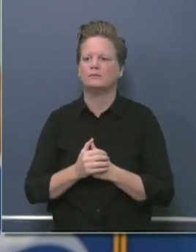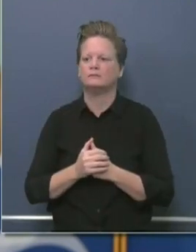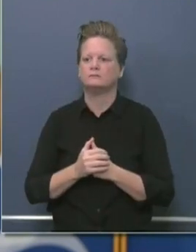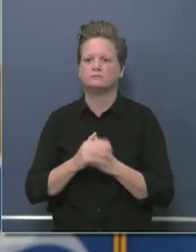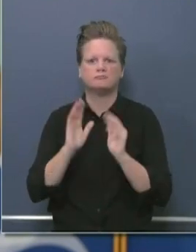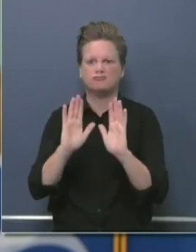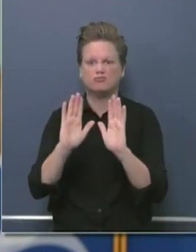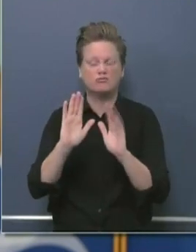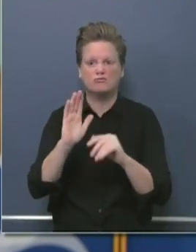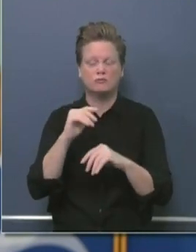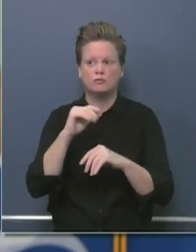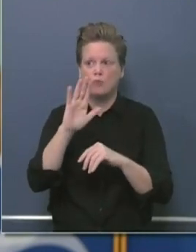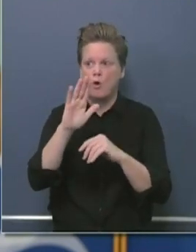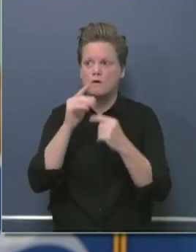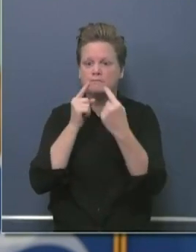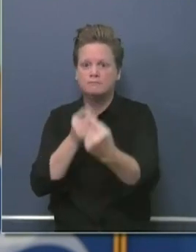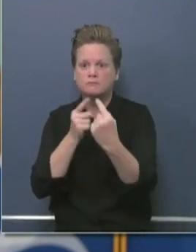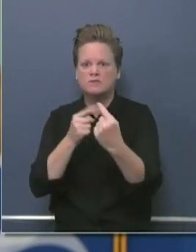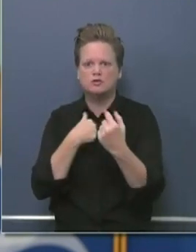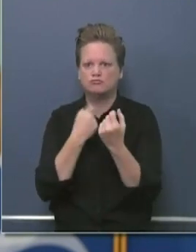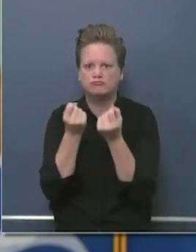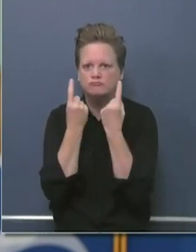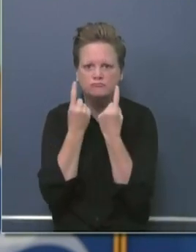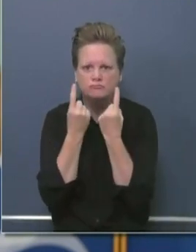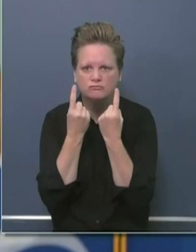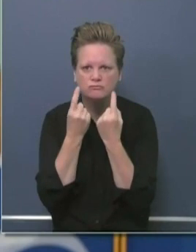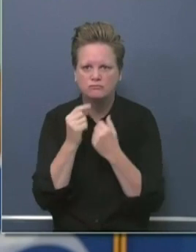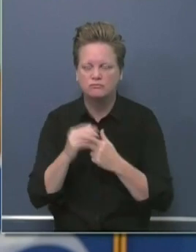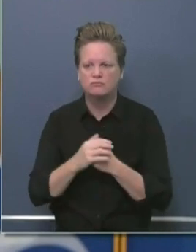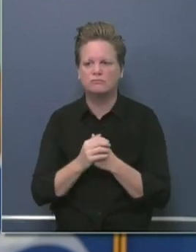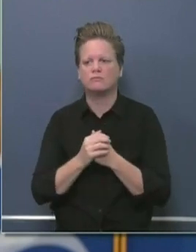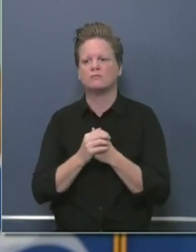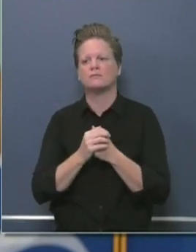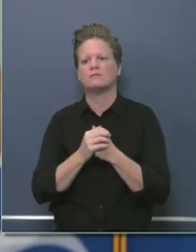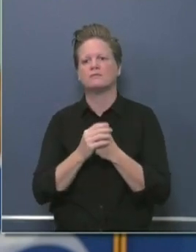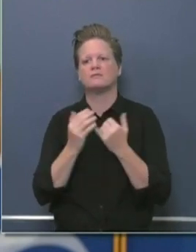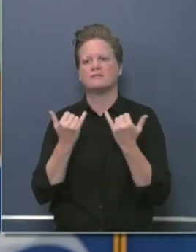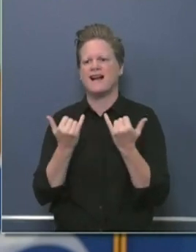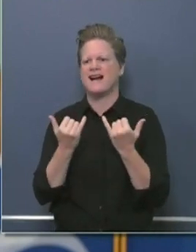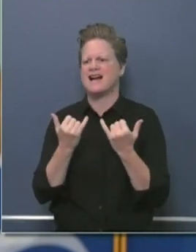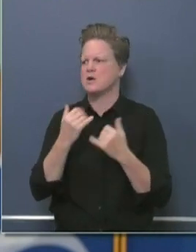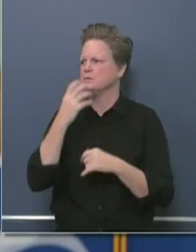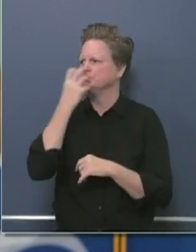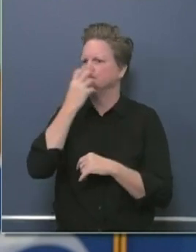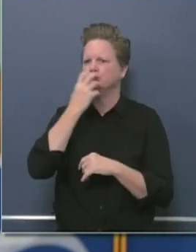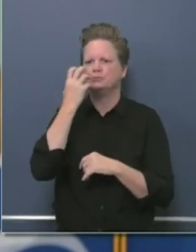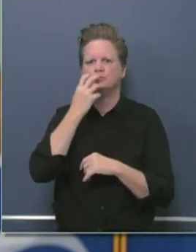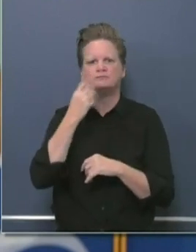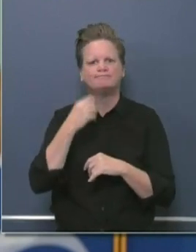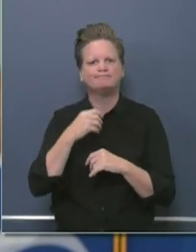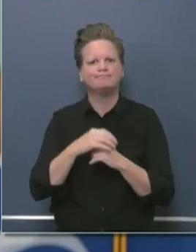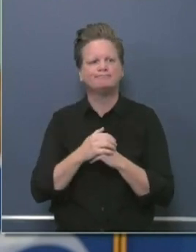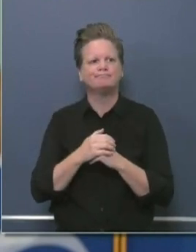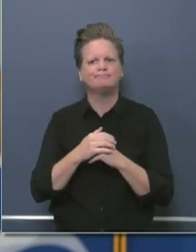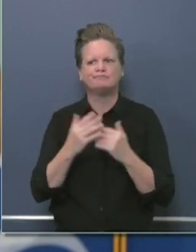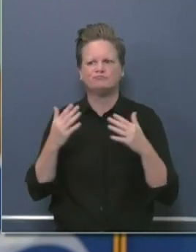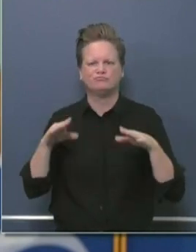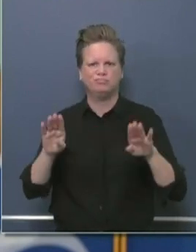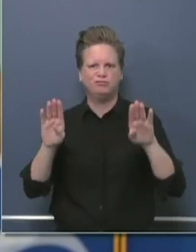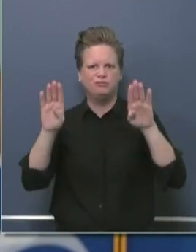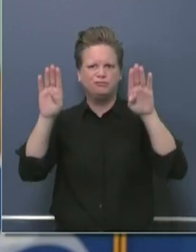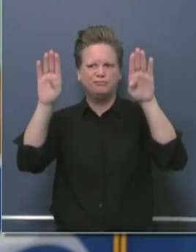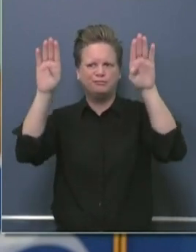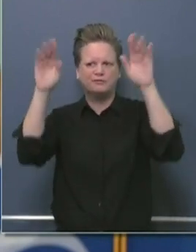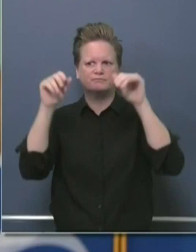this moment. The economic challenges, as you know well, are quite extraordinary. We are now facing the